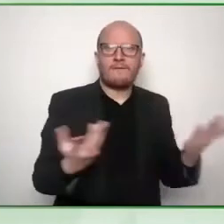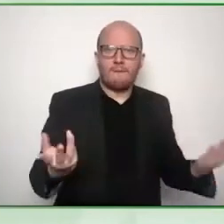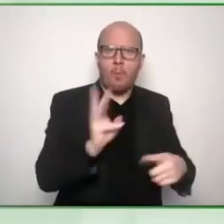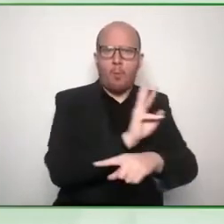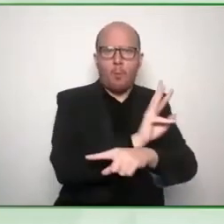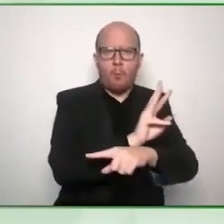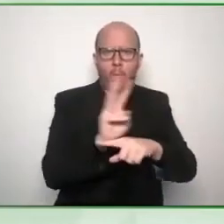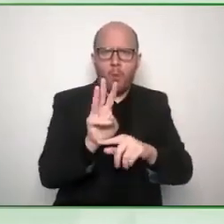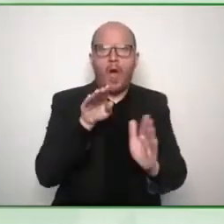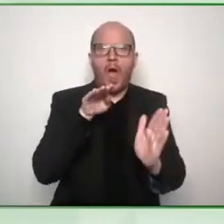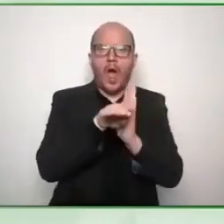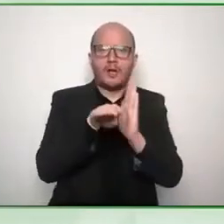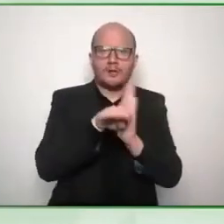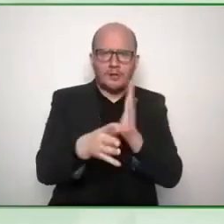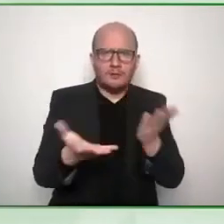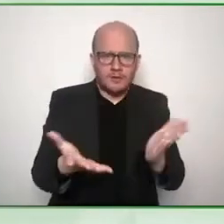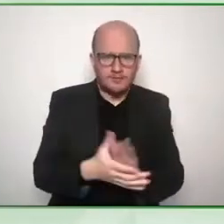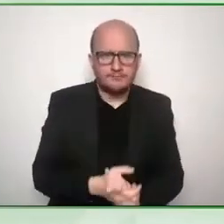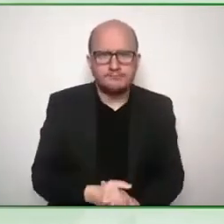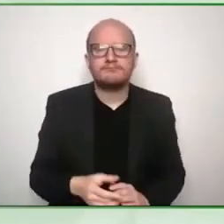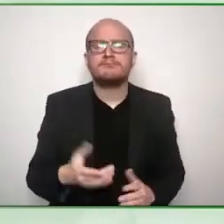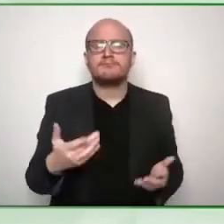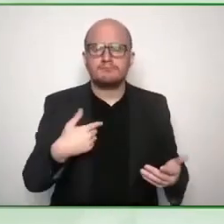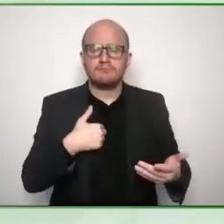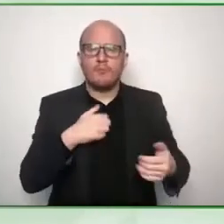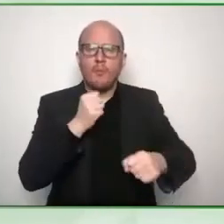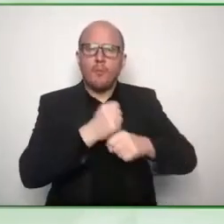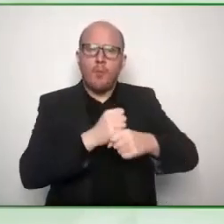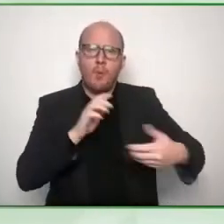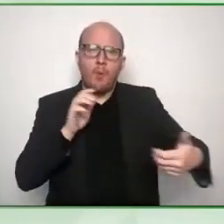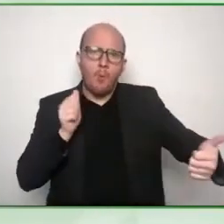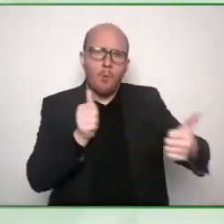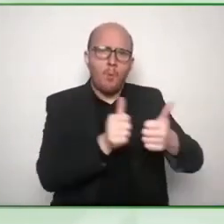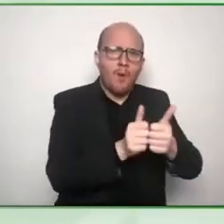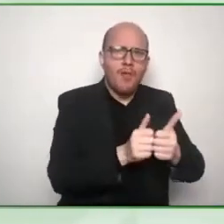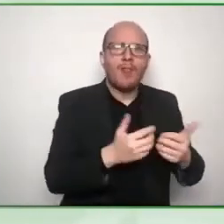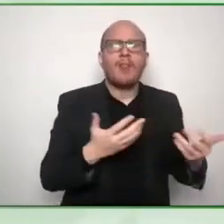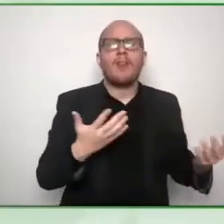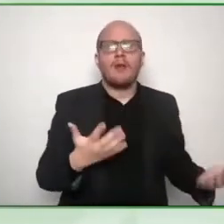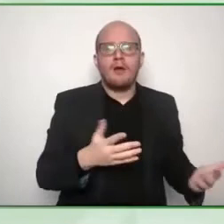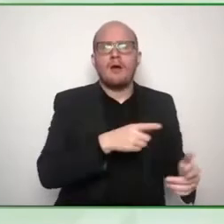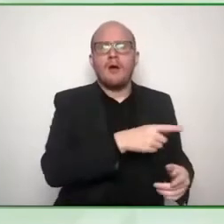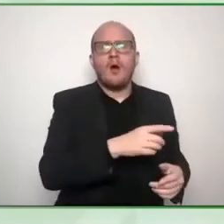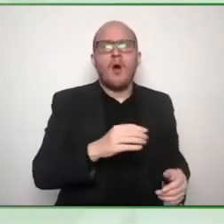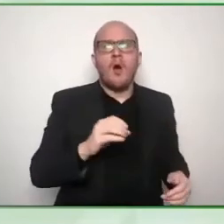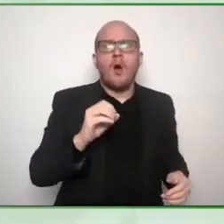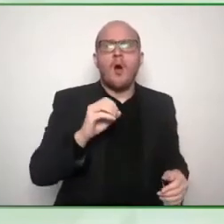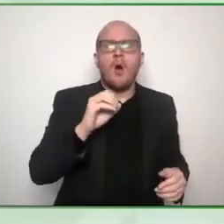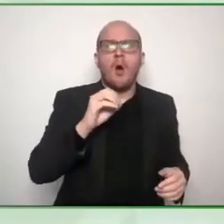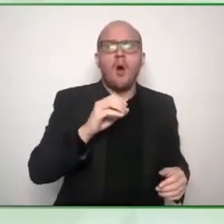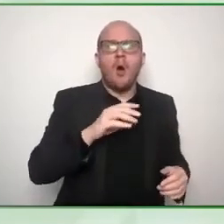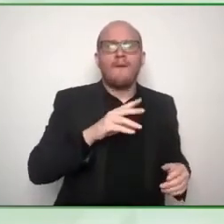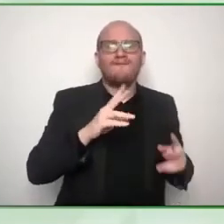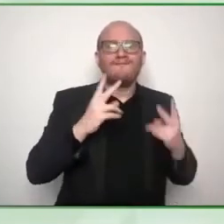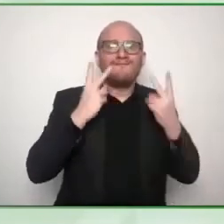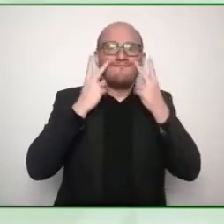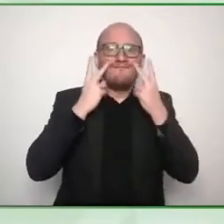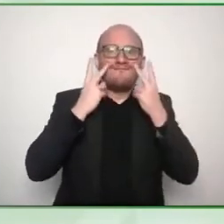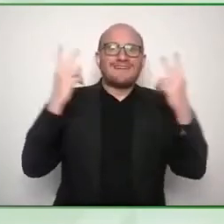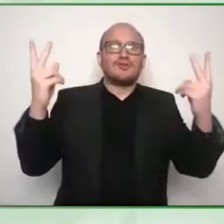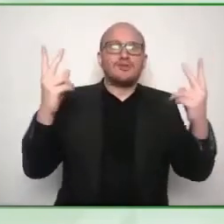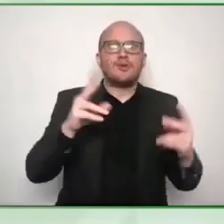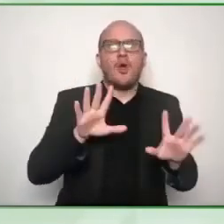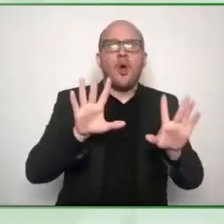started to do is realize that that policy wasn't uh robust enough for what we wanted to for it to be going forward